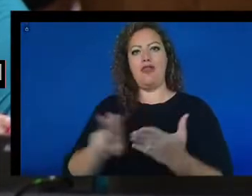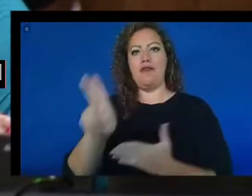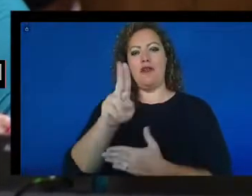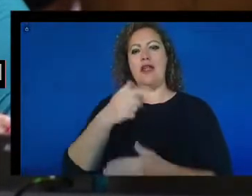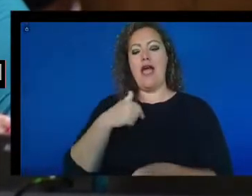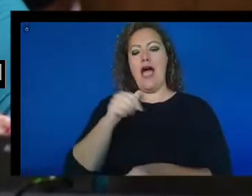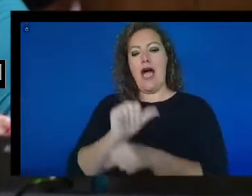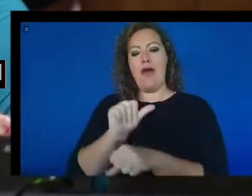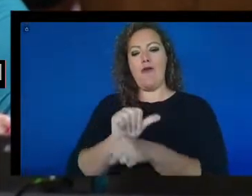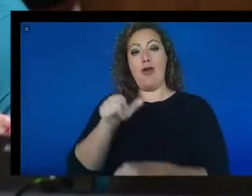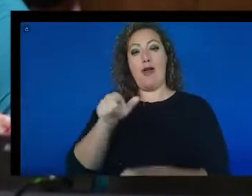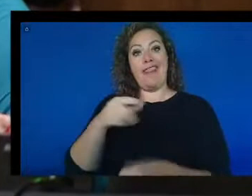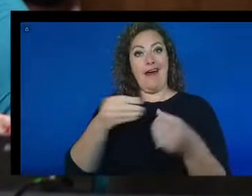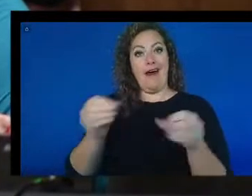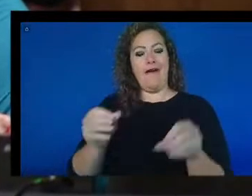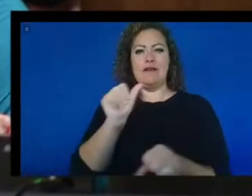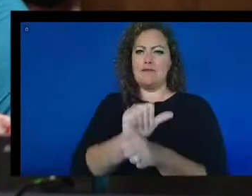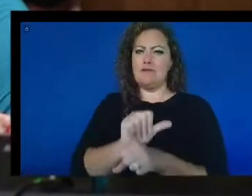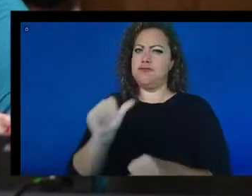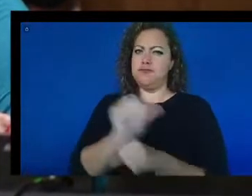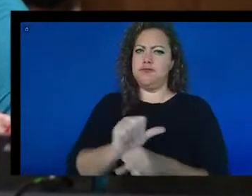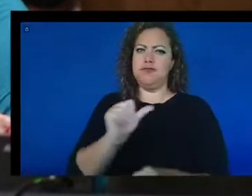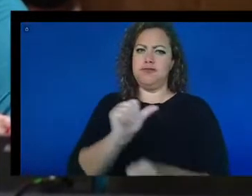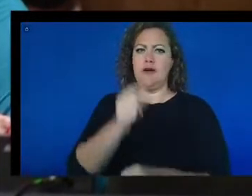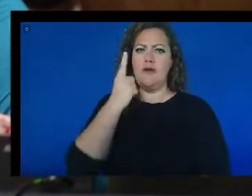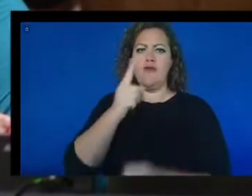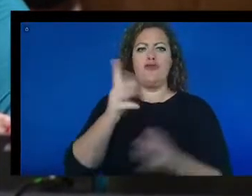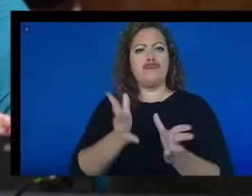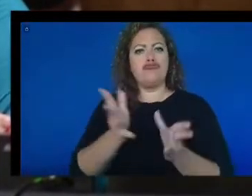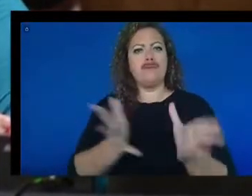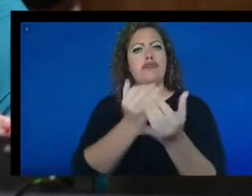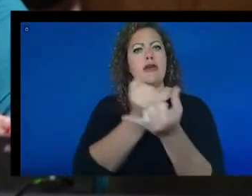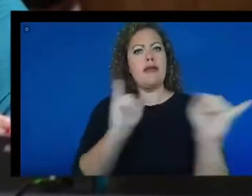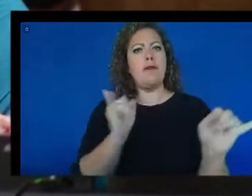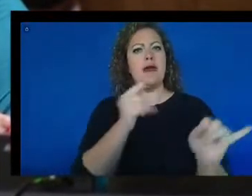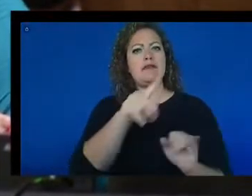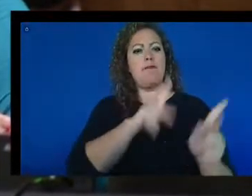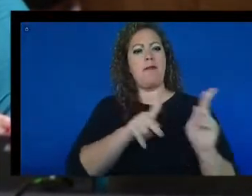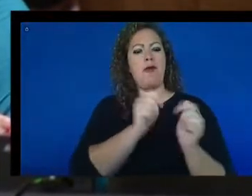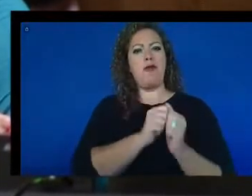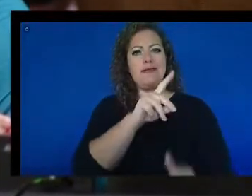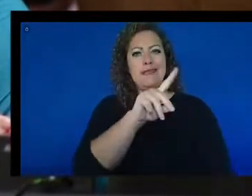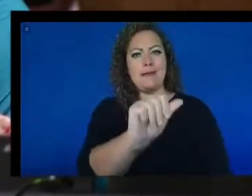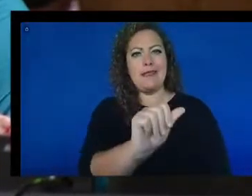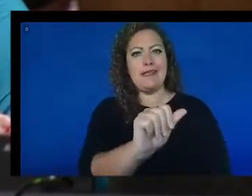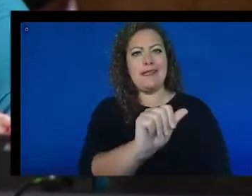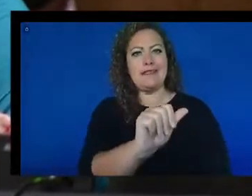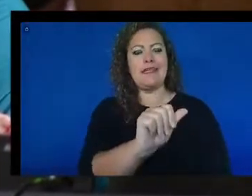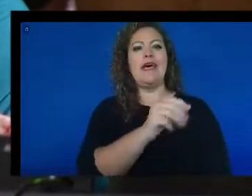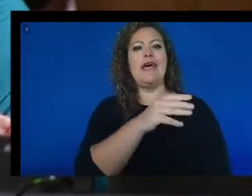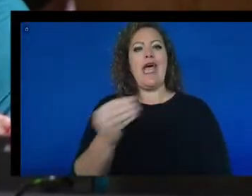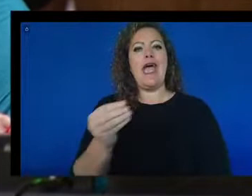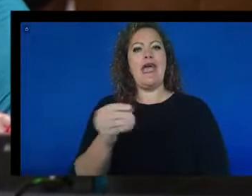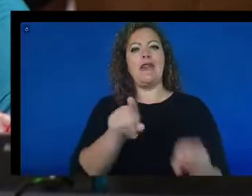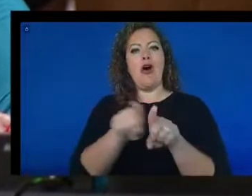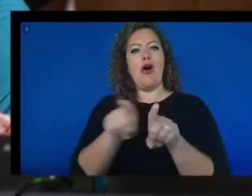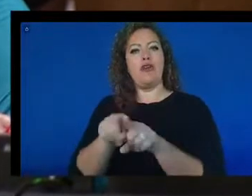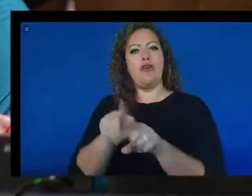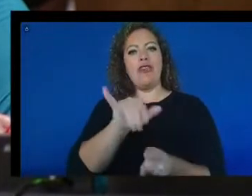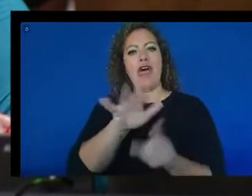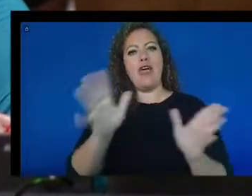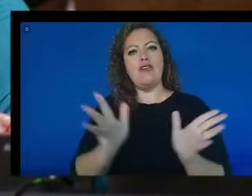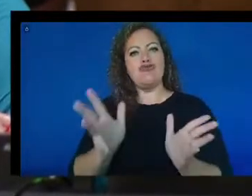office works very hard to promote the independence of persons with disabilities. And also promote self